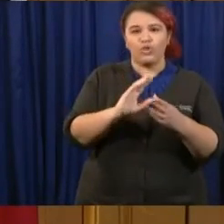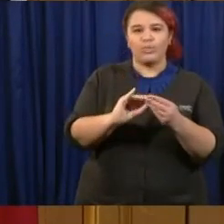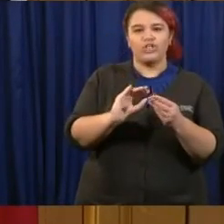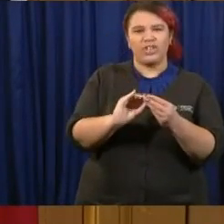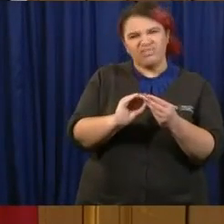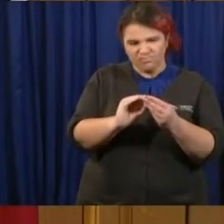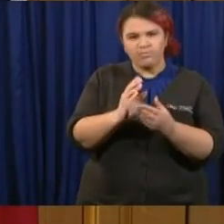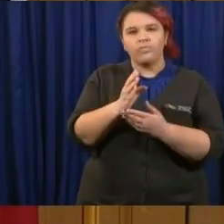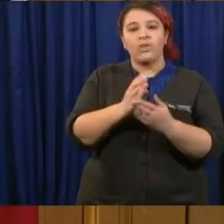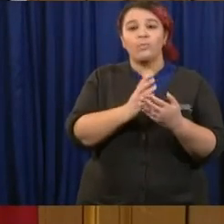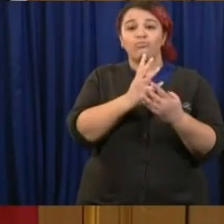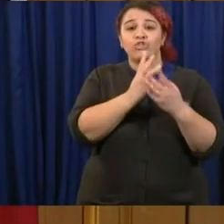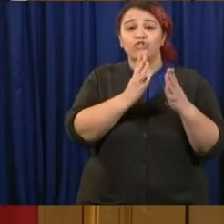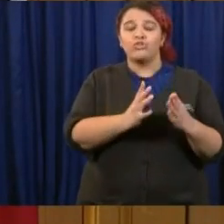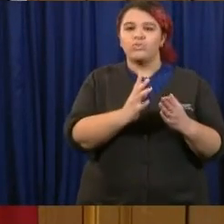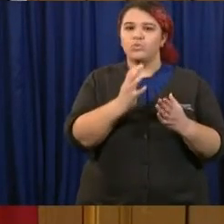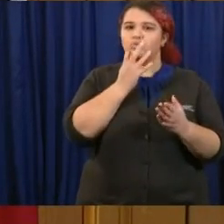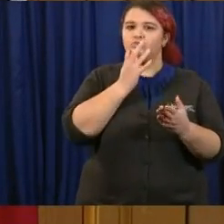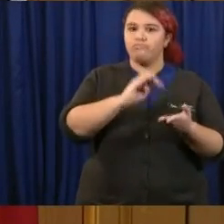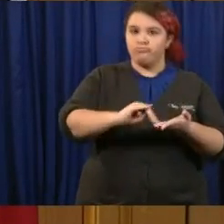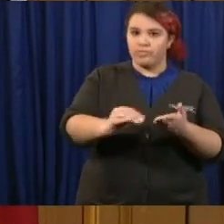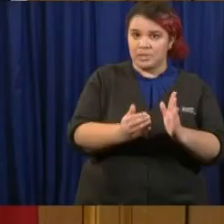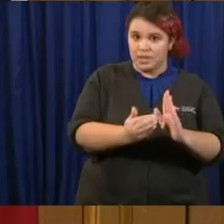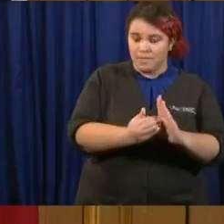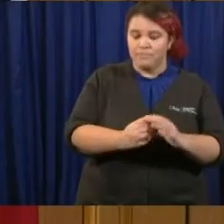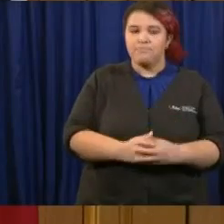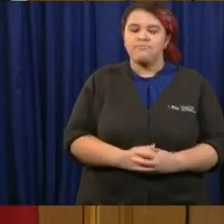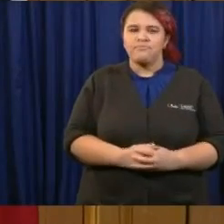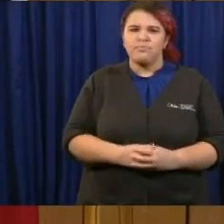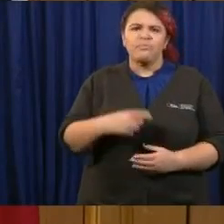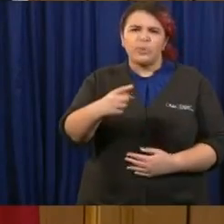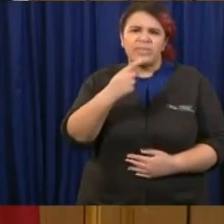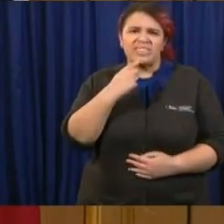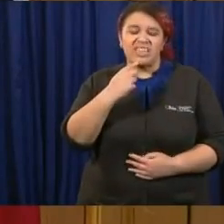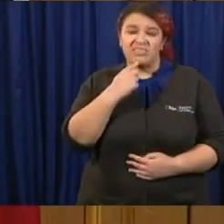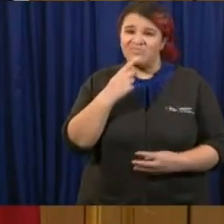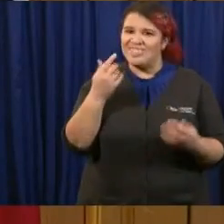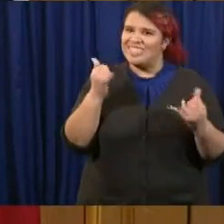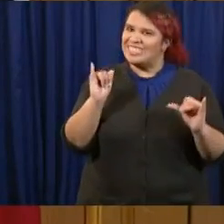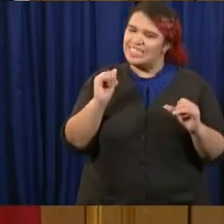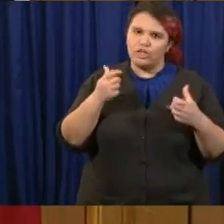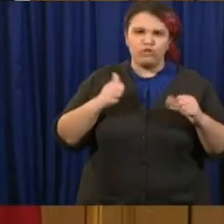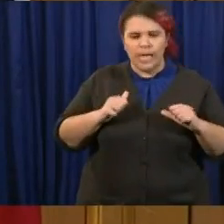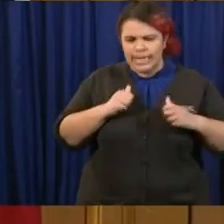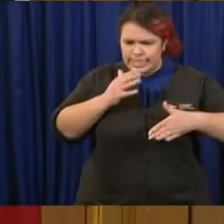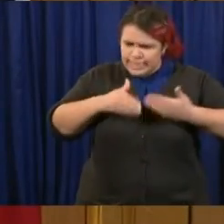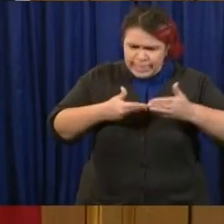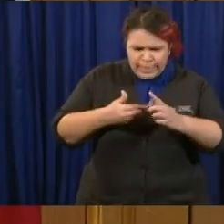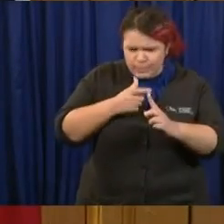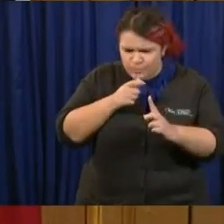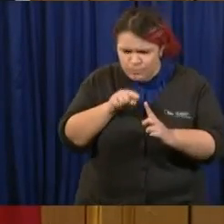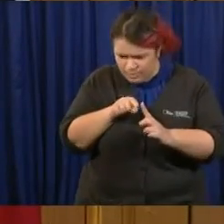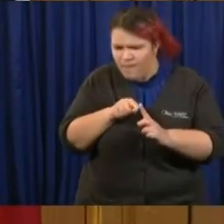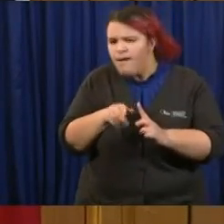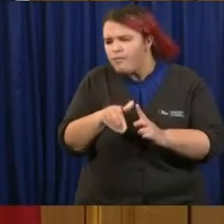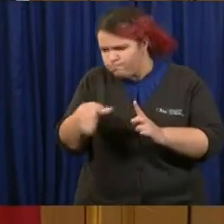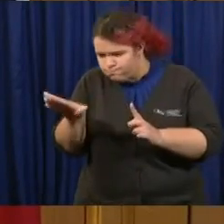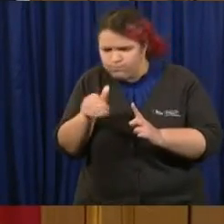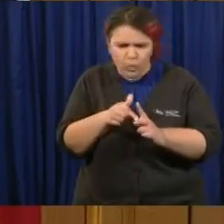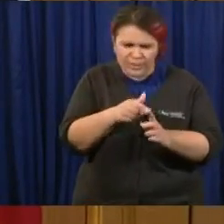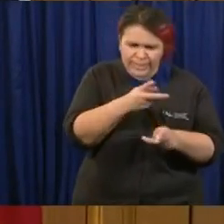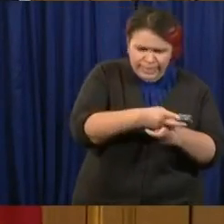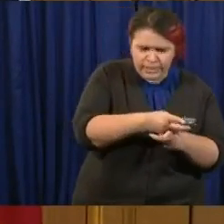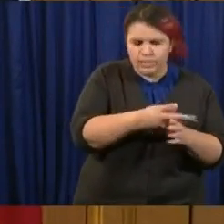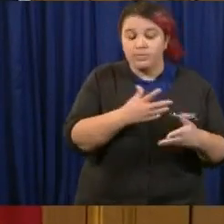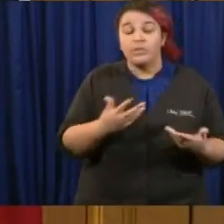COVID-19. But you also mentioned that this is a work in progress. Considering we've only seen a couple dozen here, a hundred today, but there